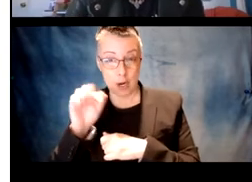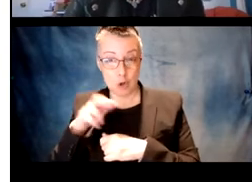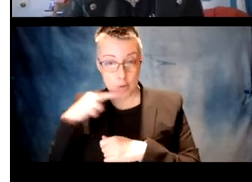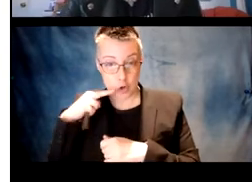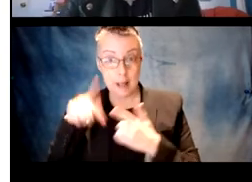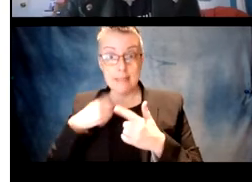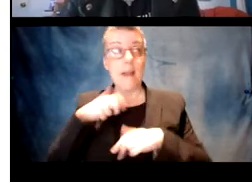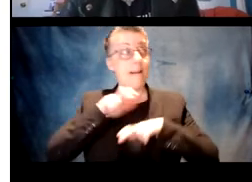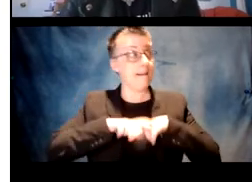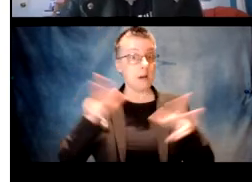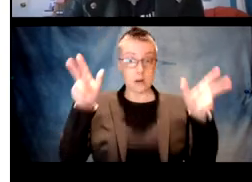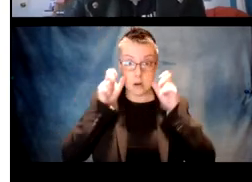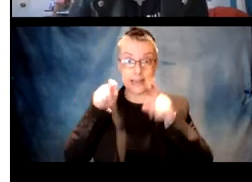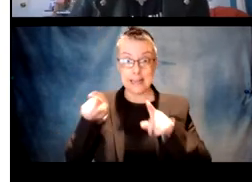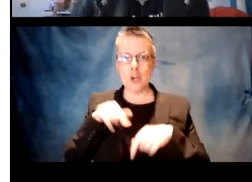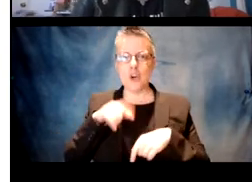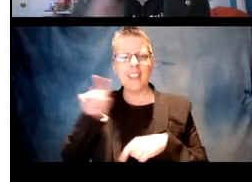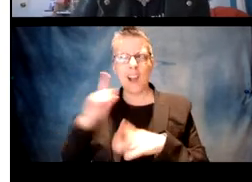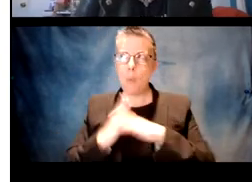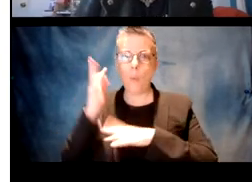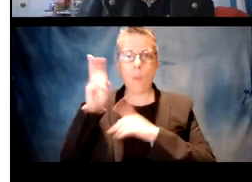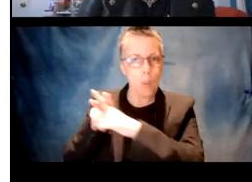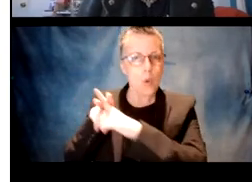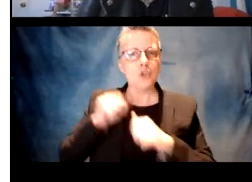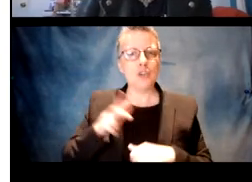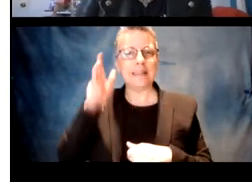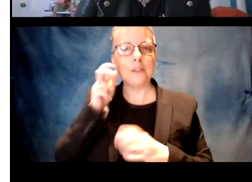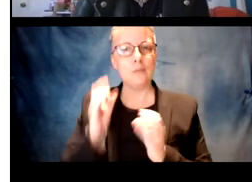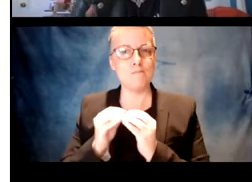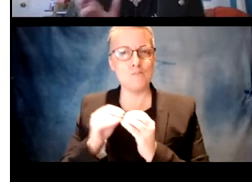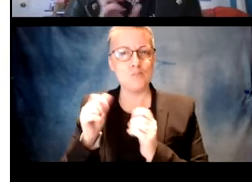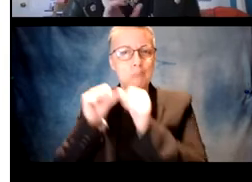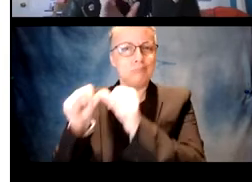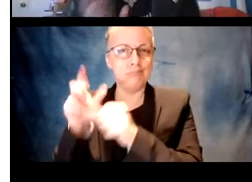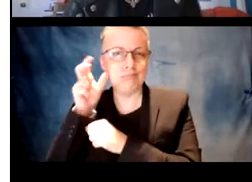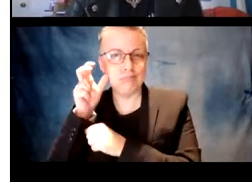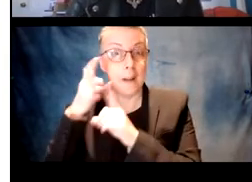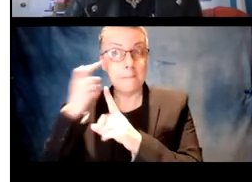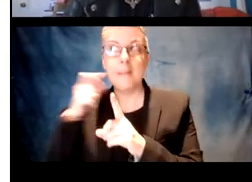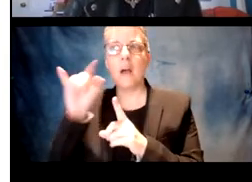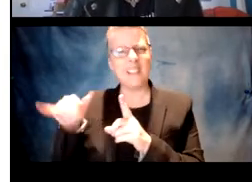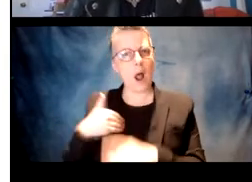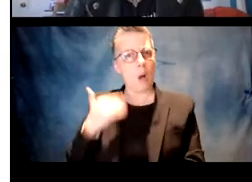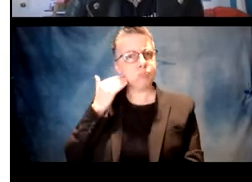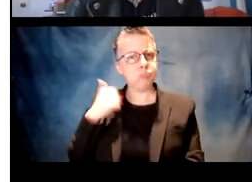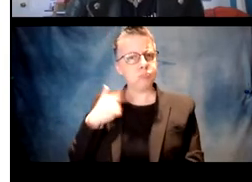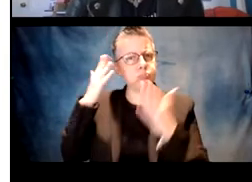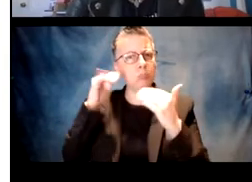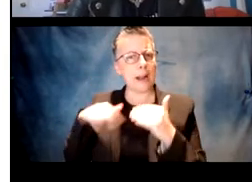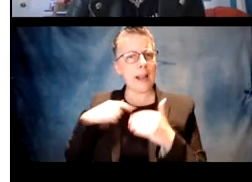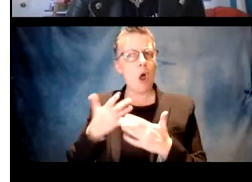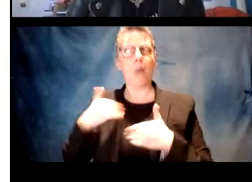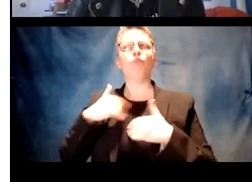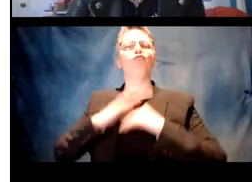with an irregular verb form, then they should listen longer to the stimuli containing these over-regularized forms based on